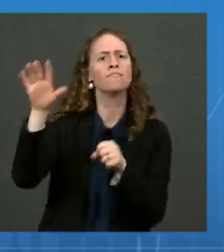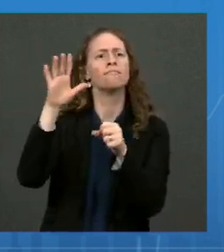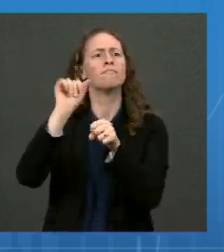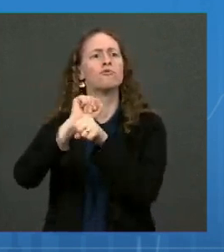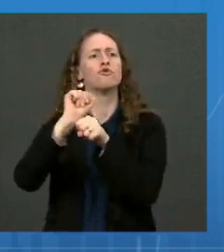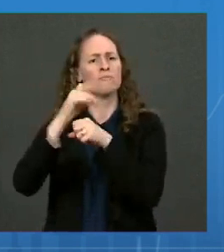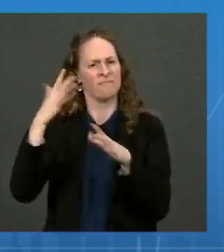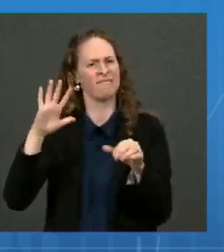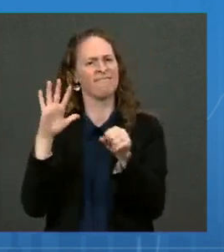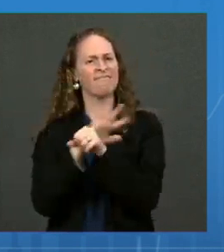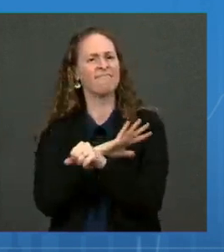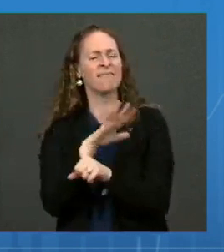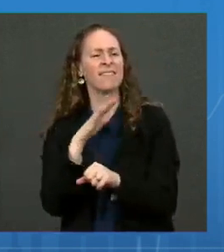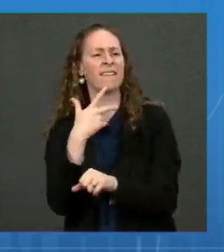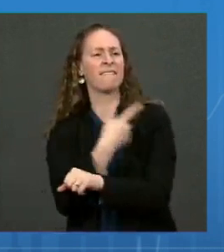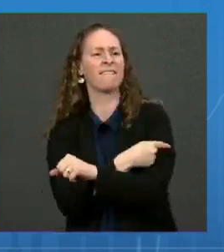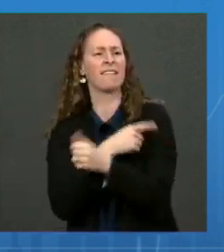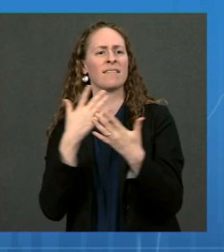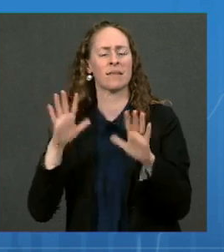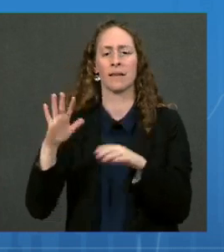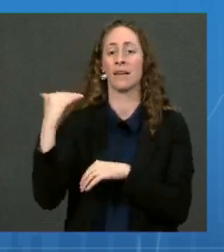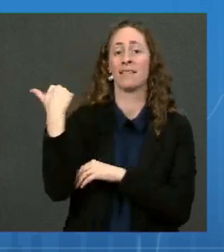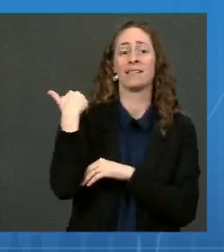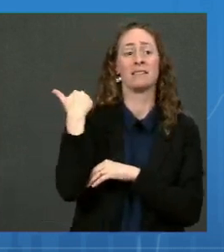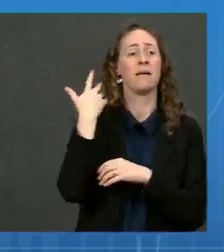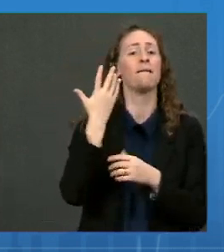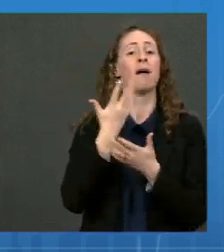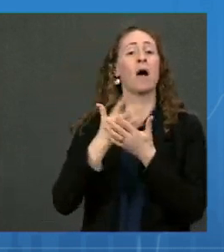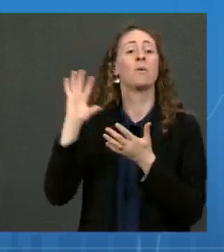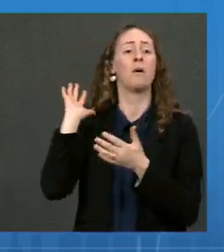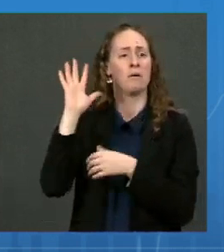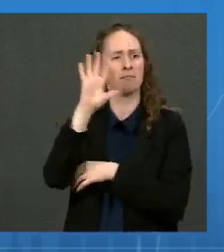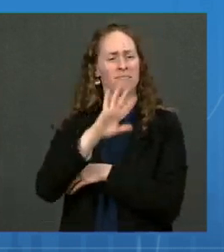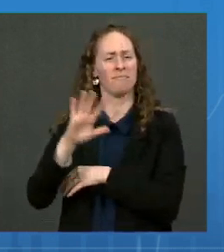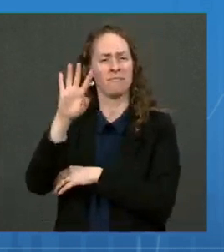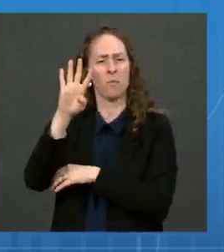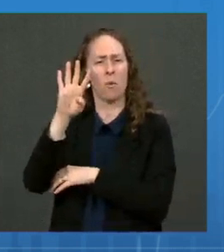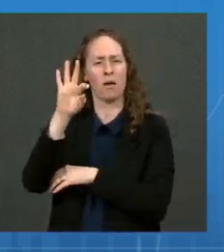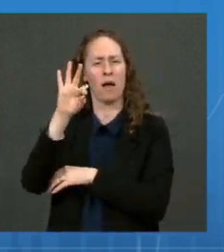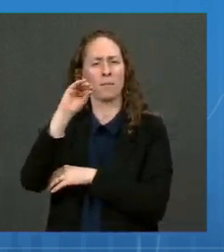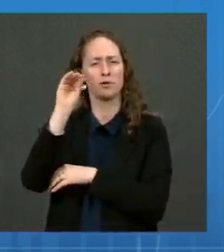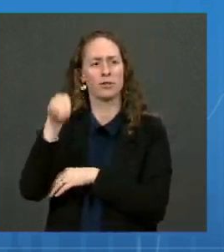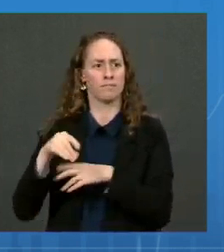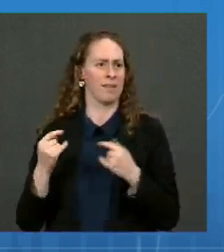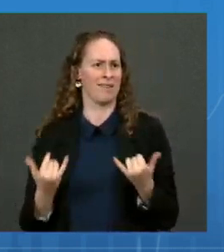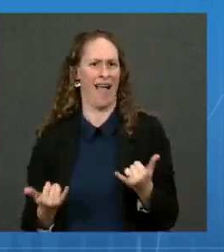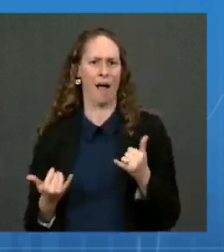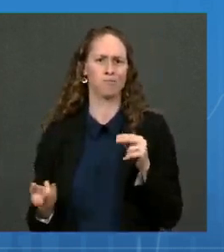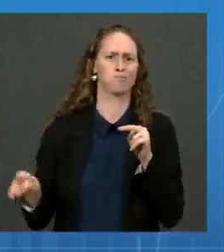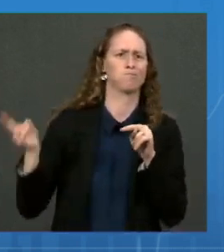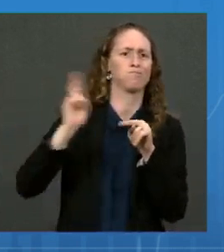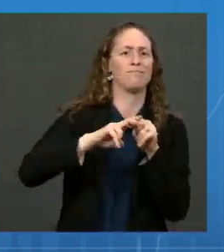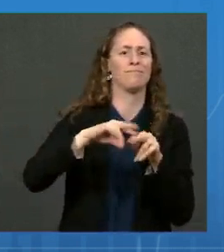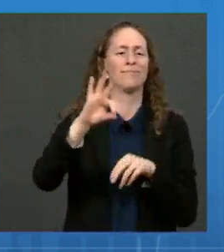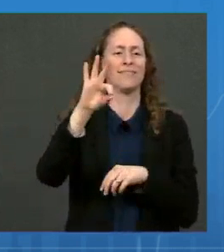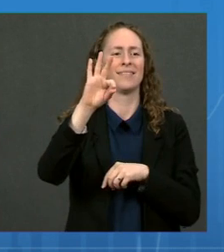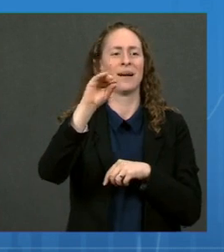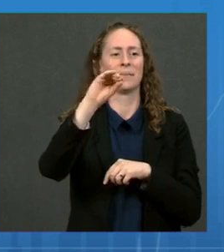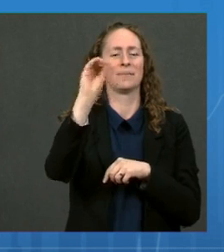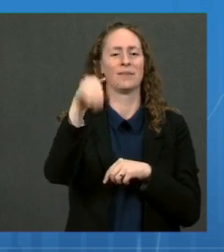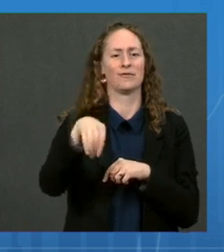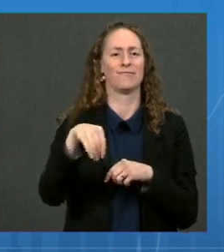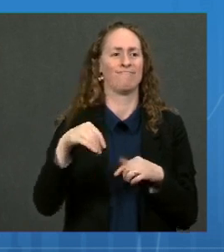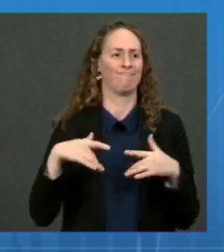around 49 percent just five weeks ago, with more people getting vaccinated each day ahead of the state's October